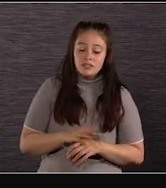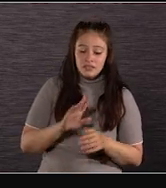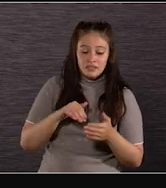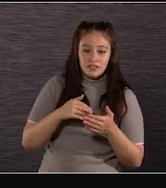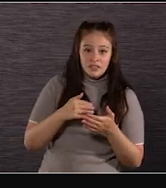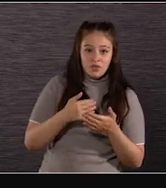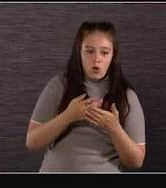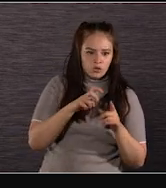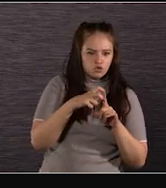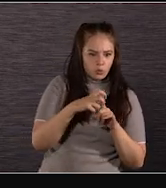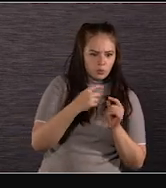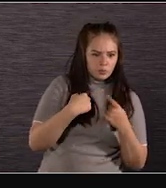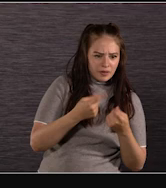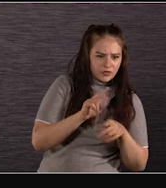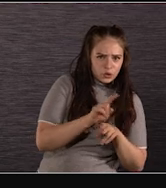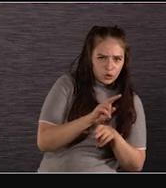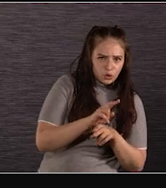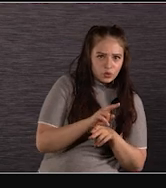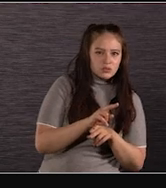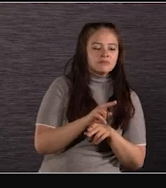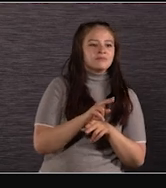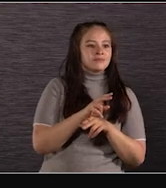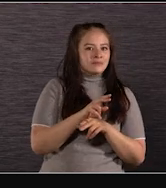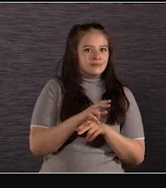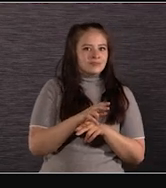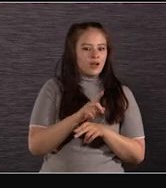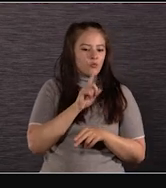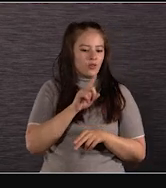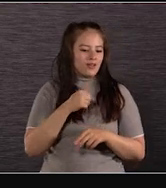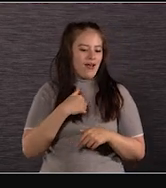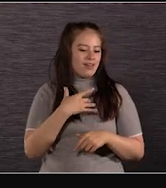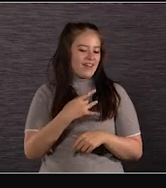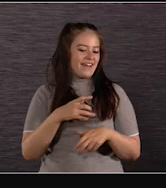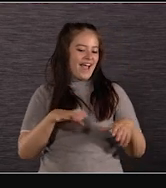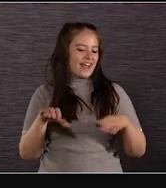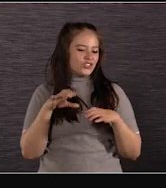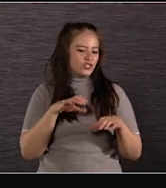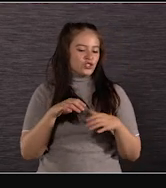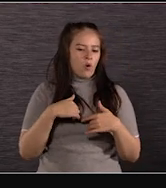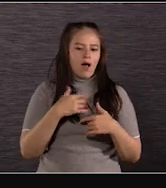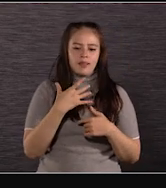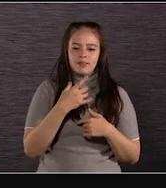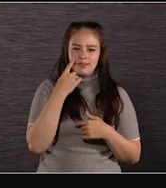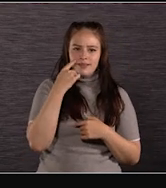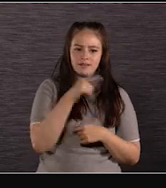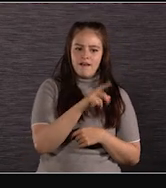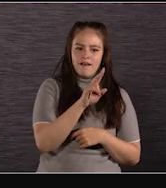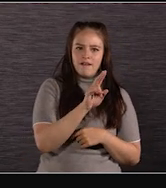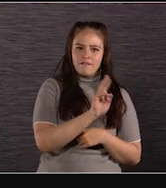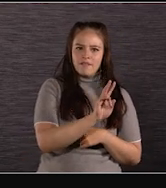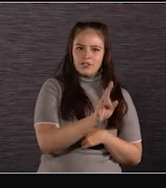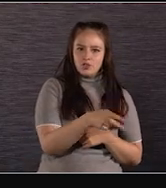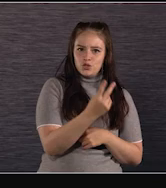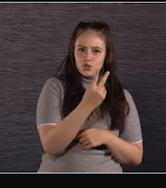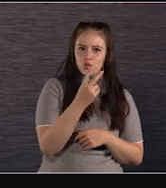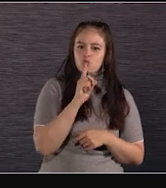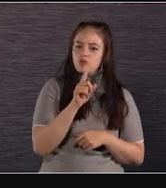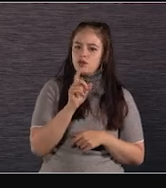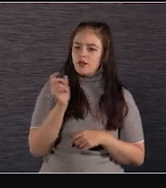viewer into the action, and I'm kind of known as a bit of an action guy, then I think the Sony Venice 2 is going to fit the build beautifully.